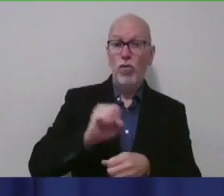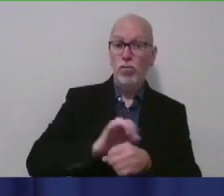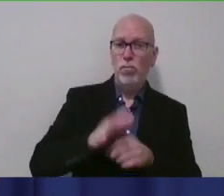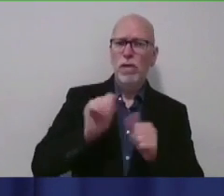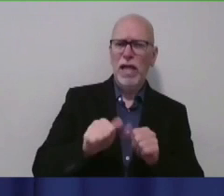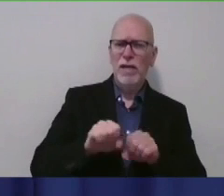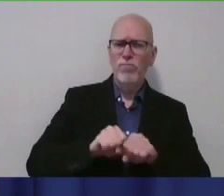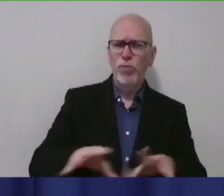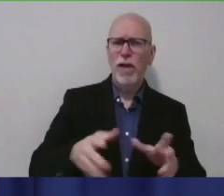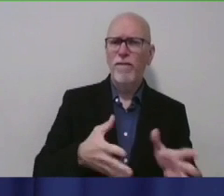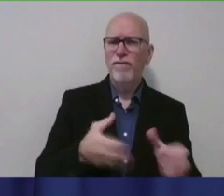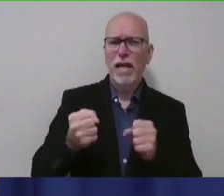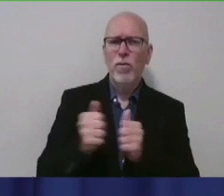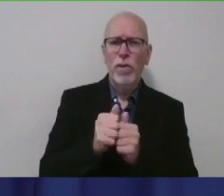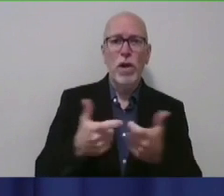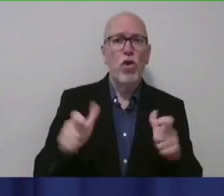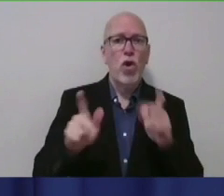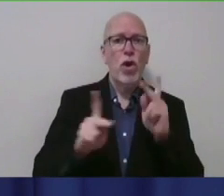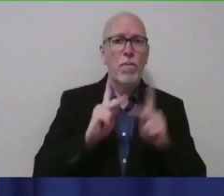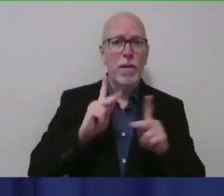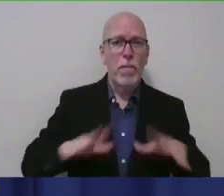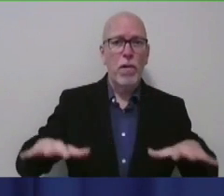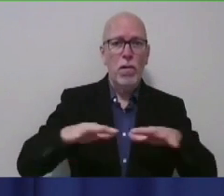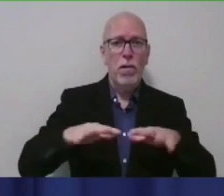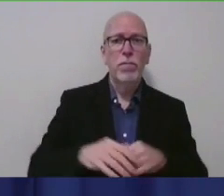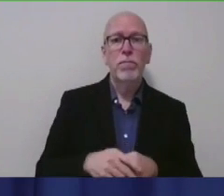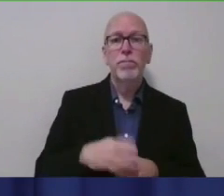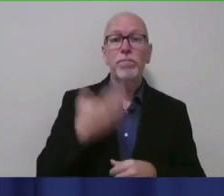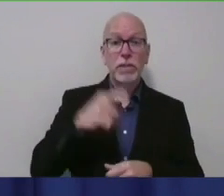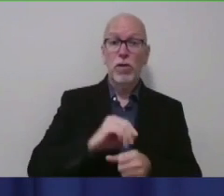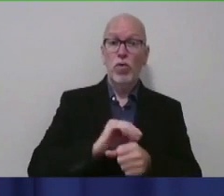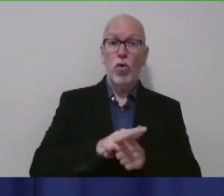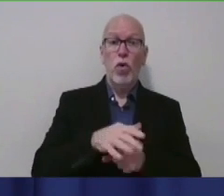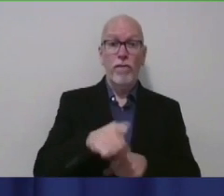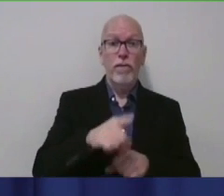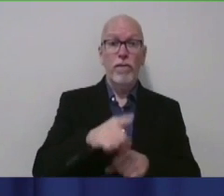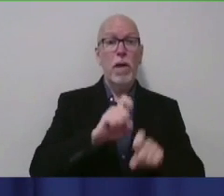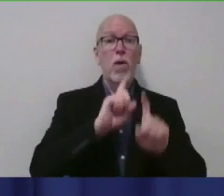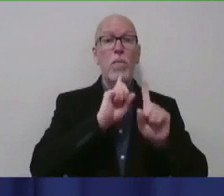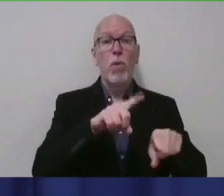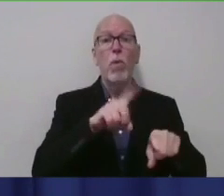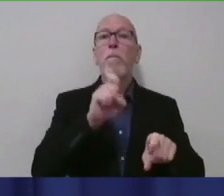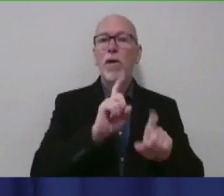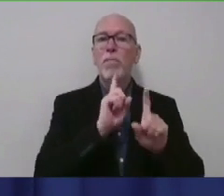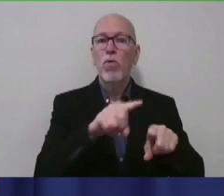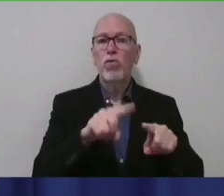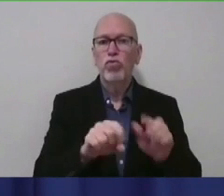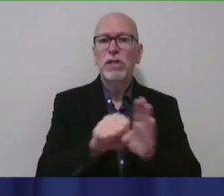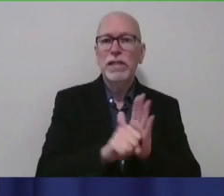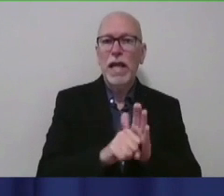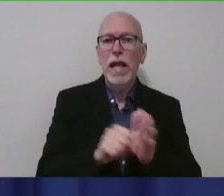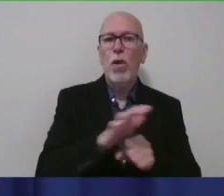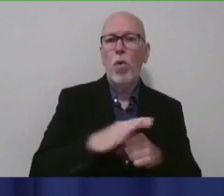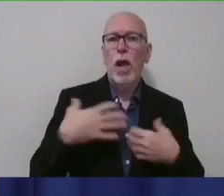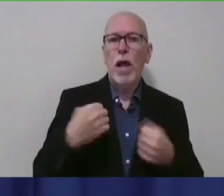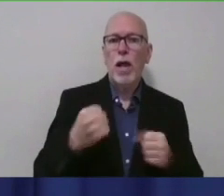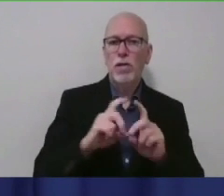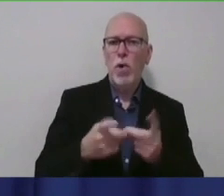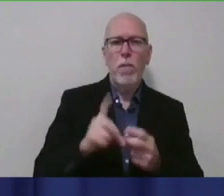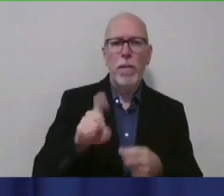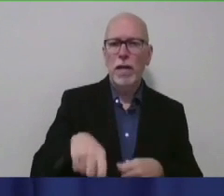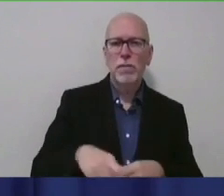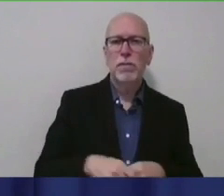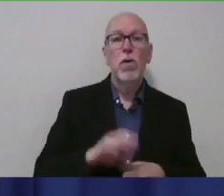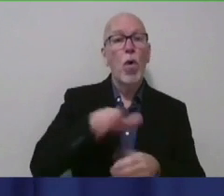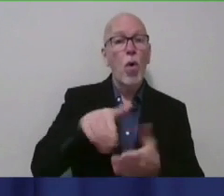groups of people. Because COVID-19 is a reportable disease, it must be reported to the state and local health department. All COVID cases